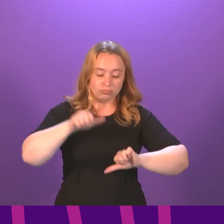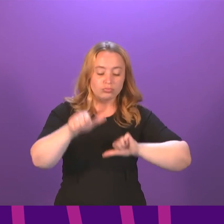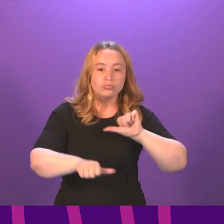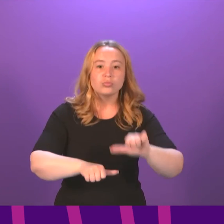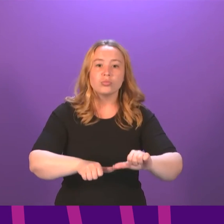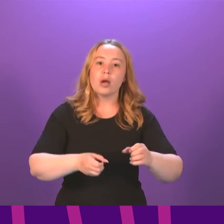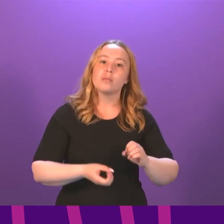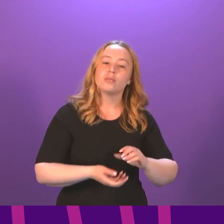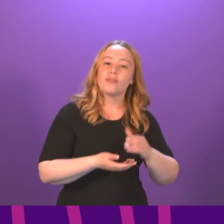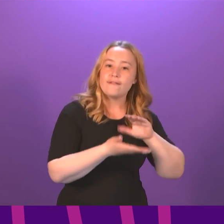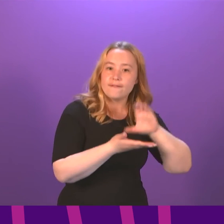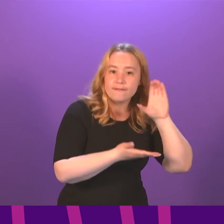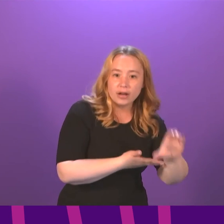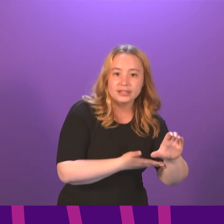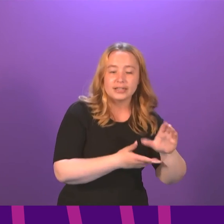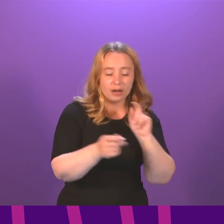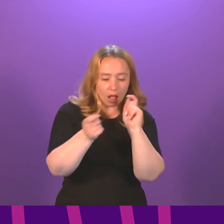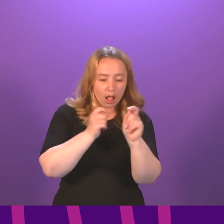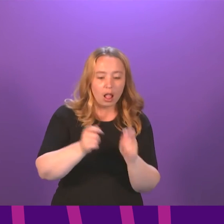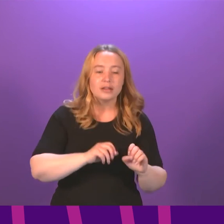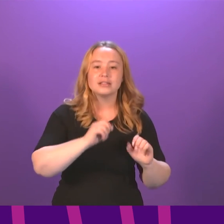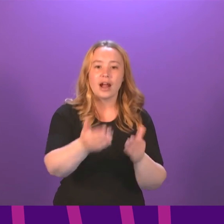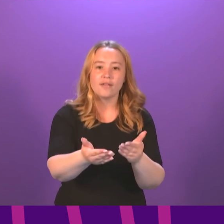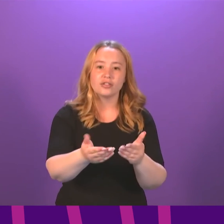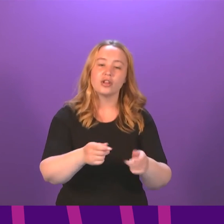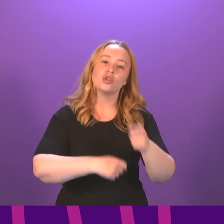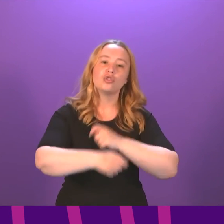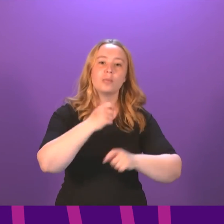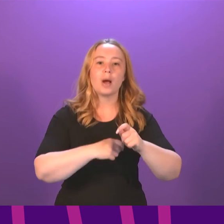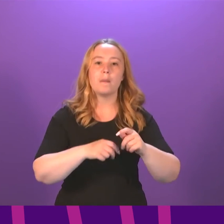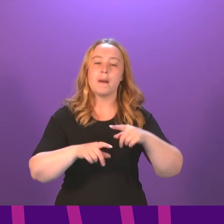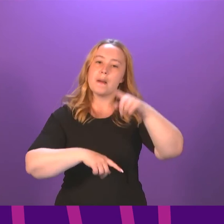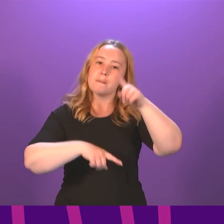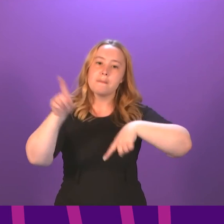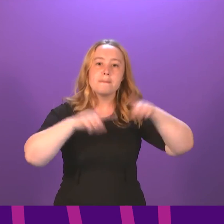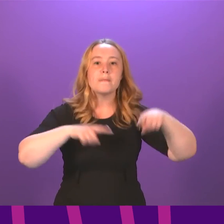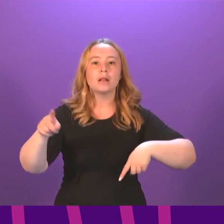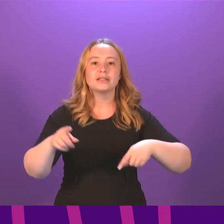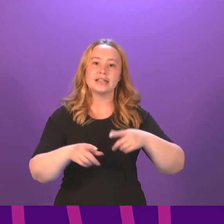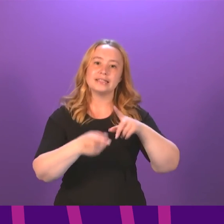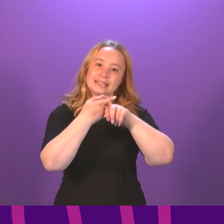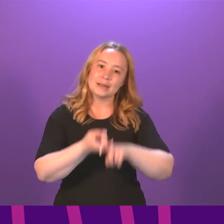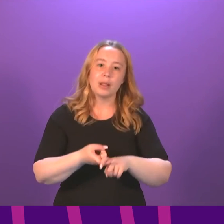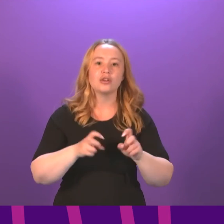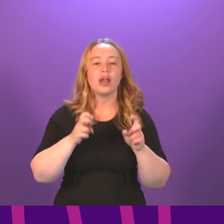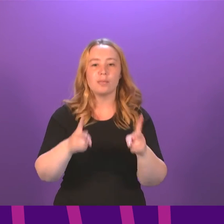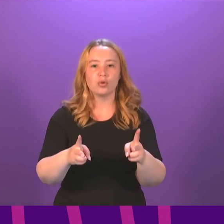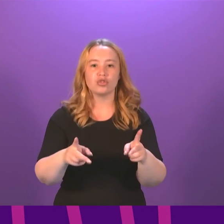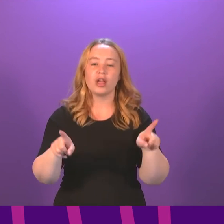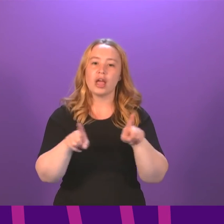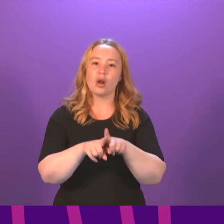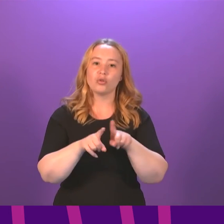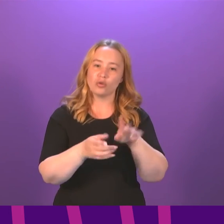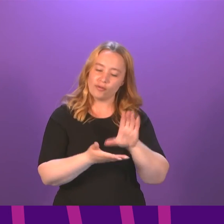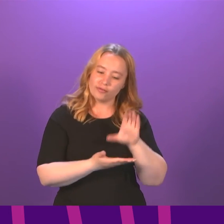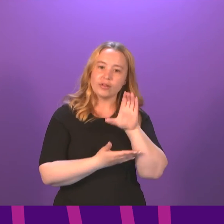funding and redesigning these services to make a person-centred, multidisciplinary approach going forward for trans